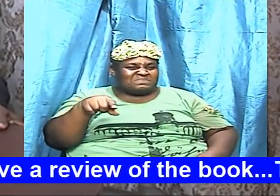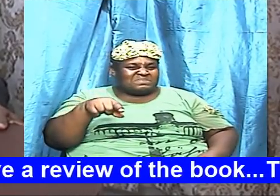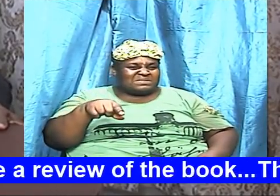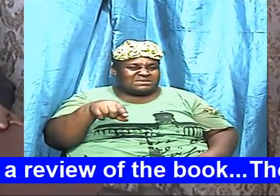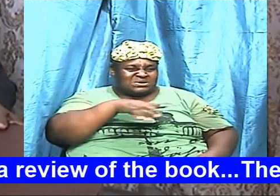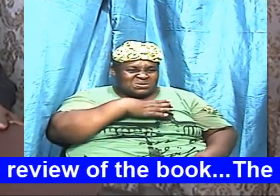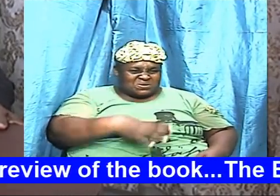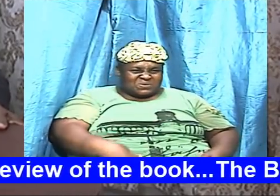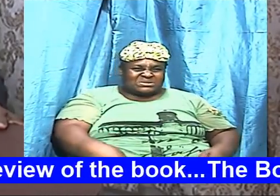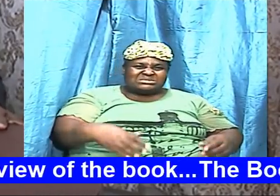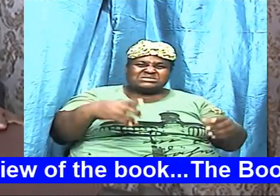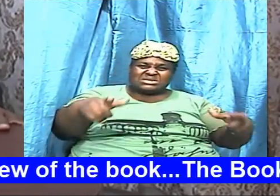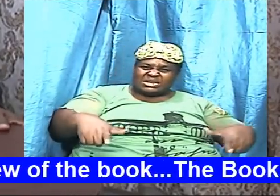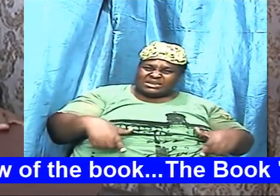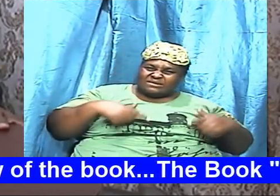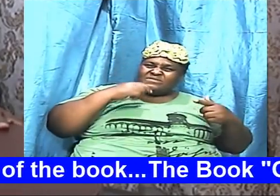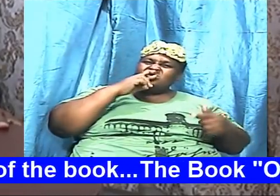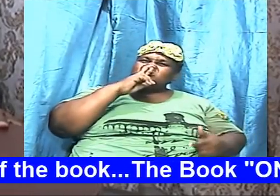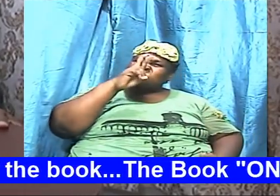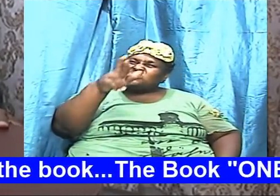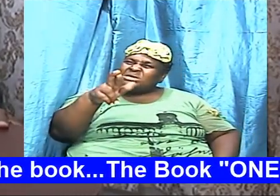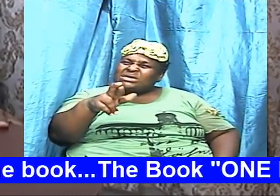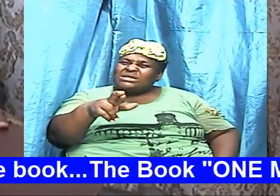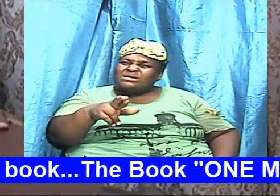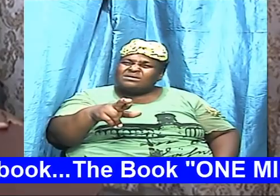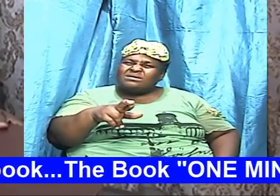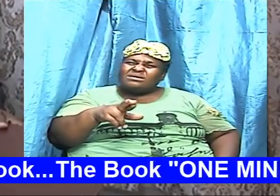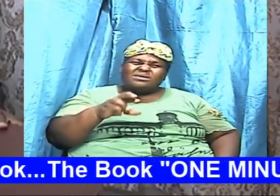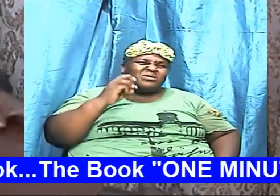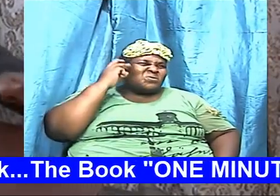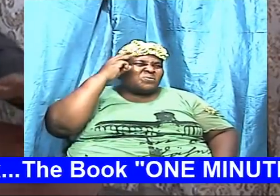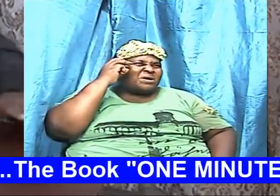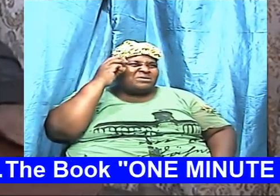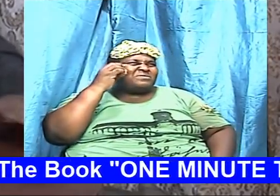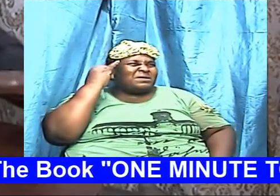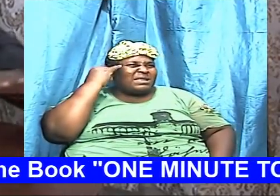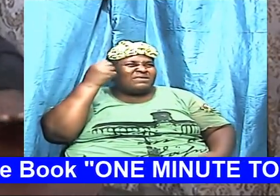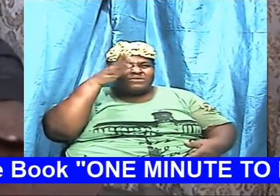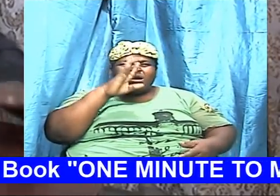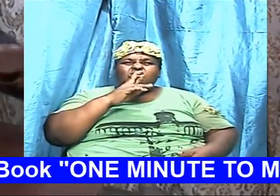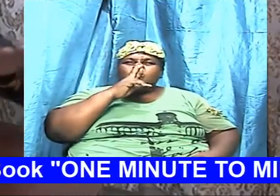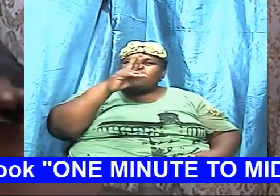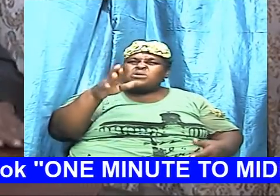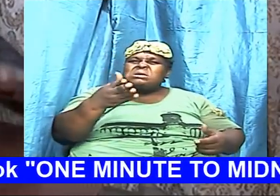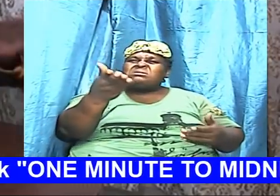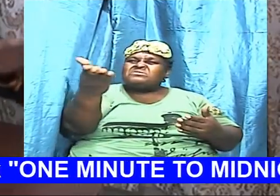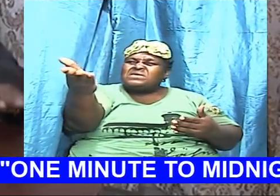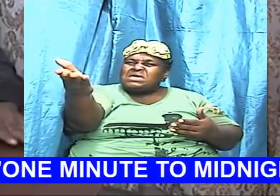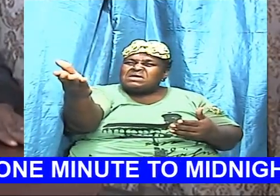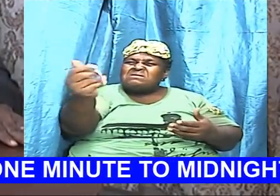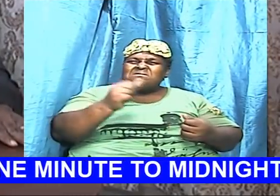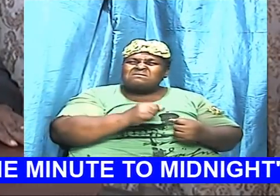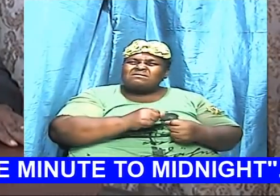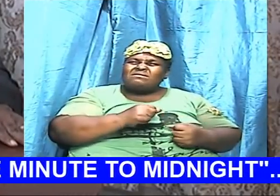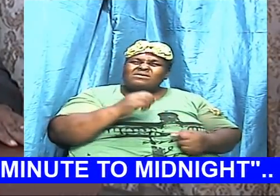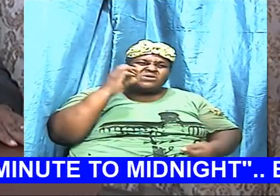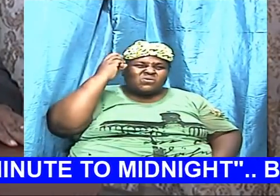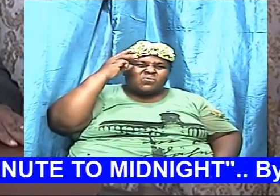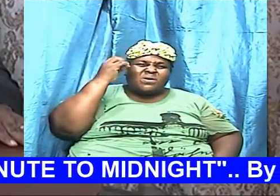I wonder if God is really there I wonder if God is still for me